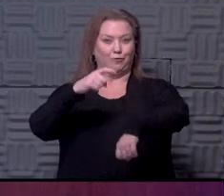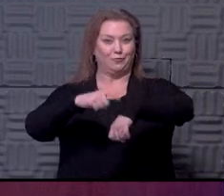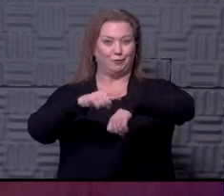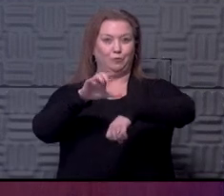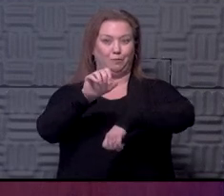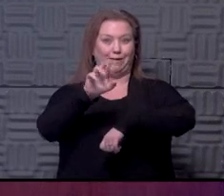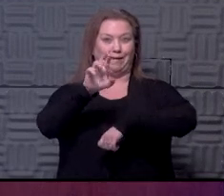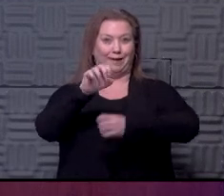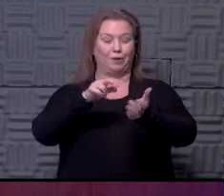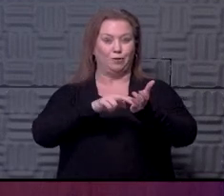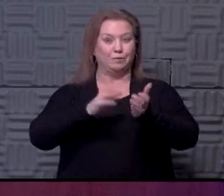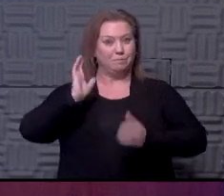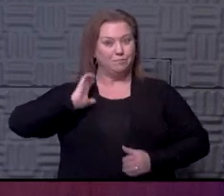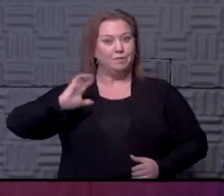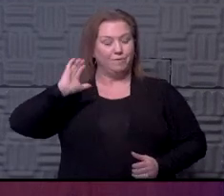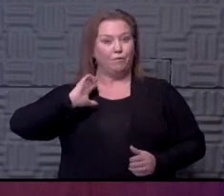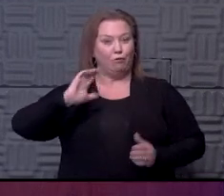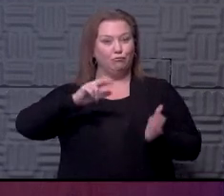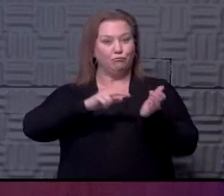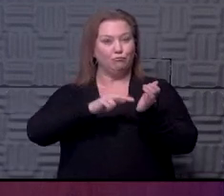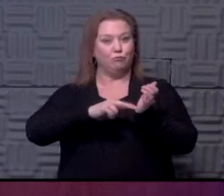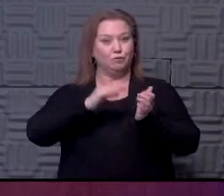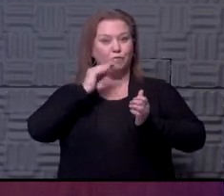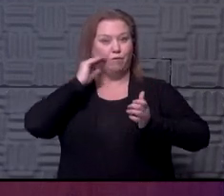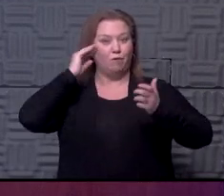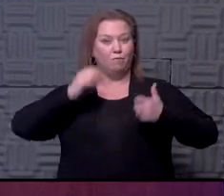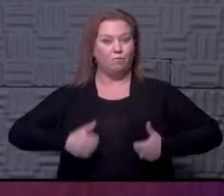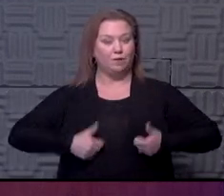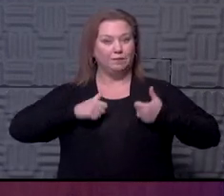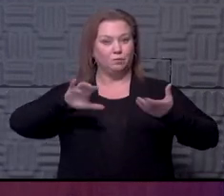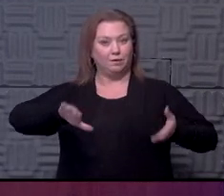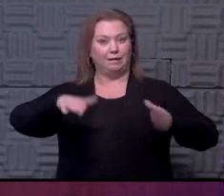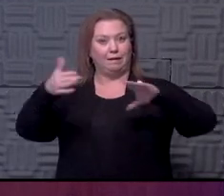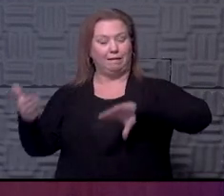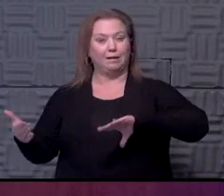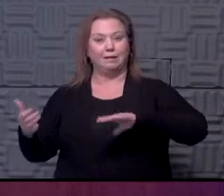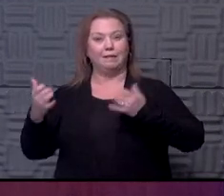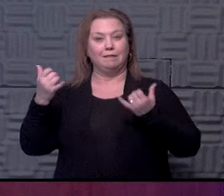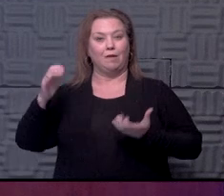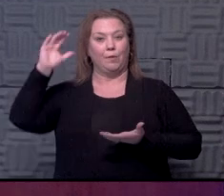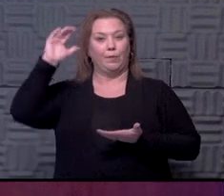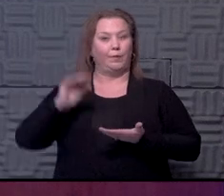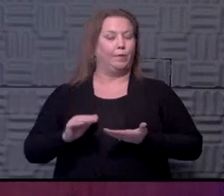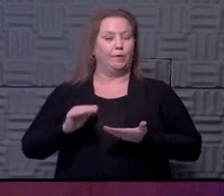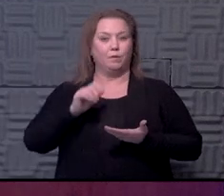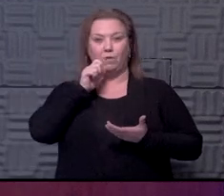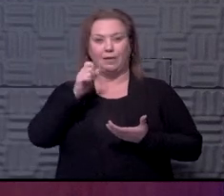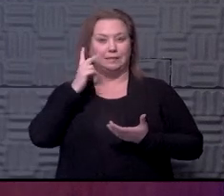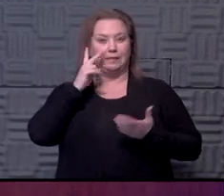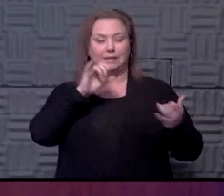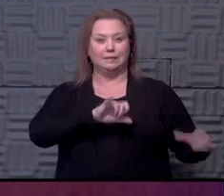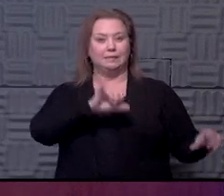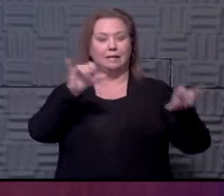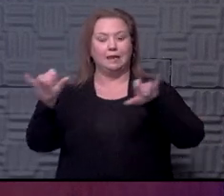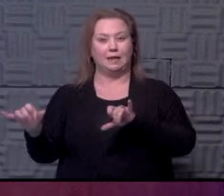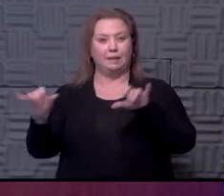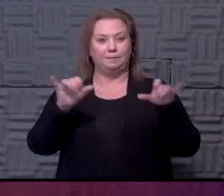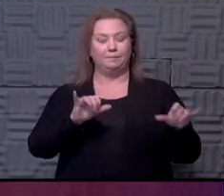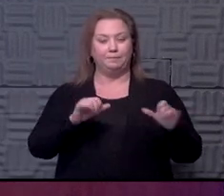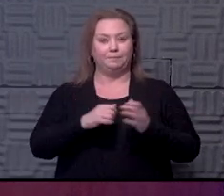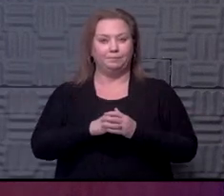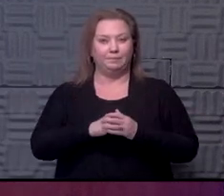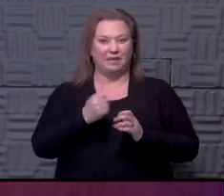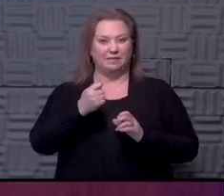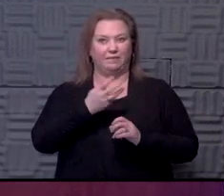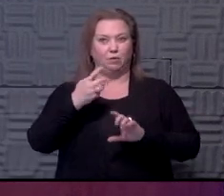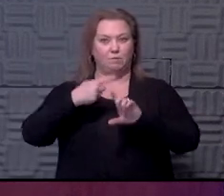facilities, which were a big part of our early on deaths anymore. We're not seeing that nearly the same way we were even a couple months